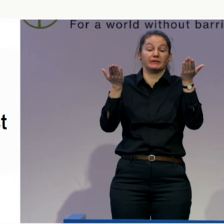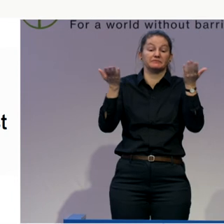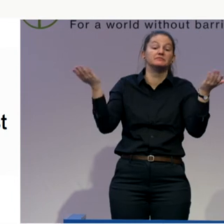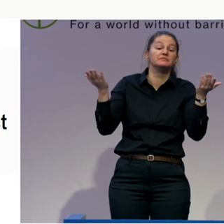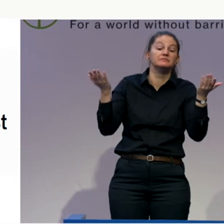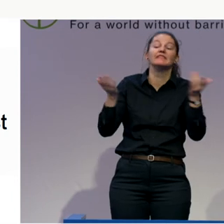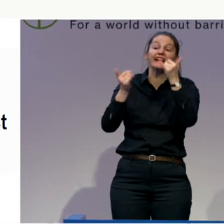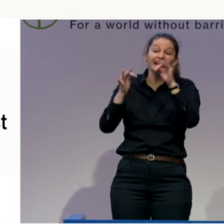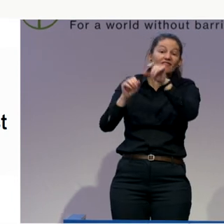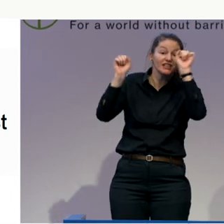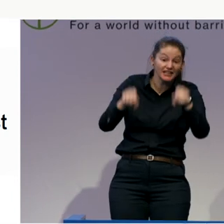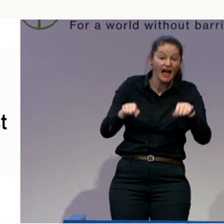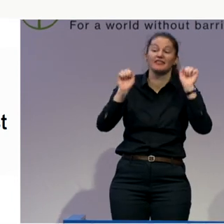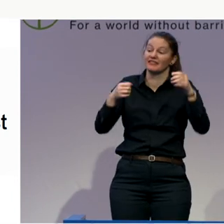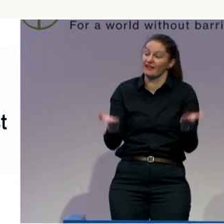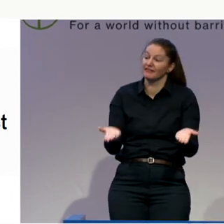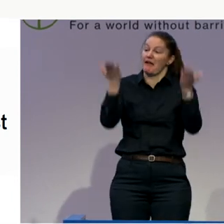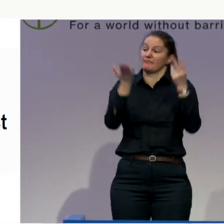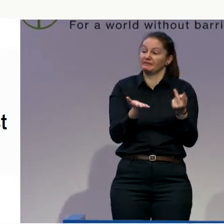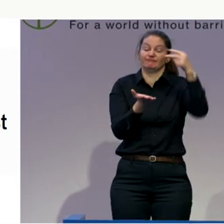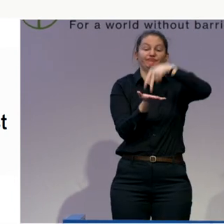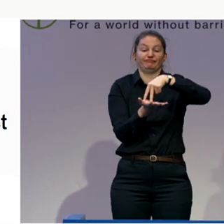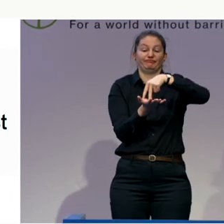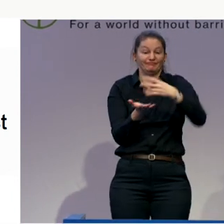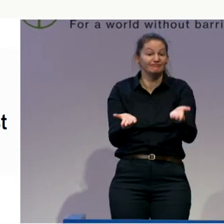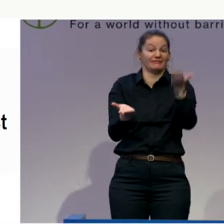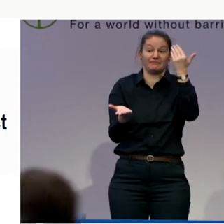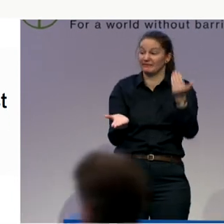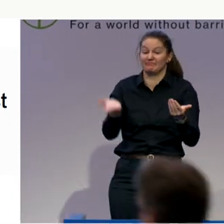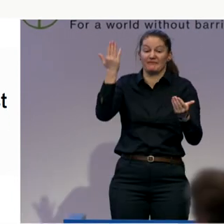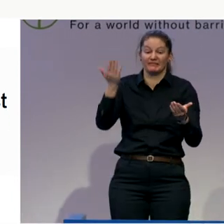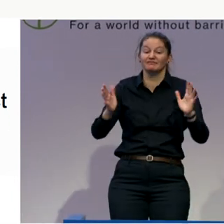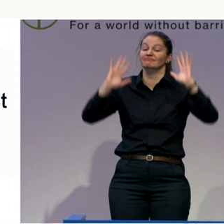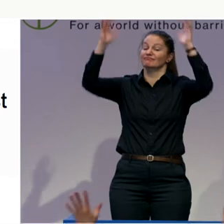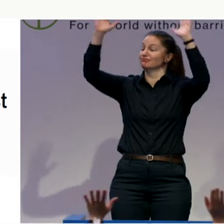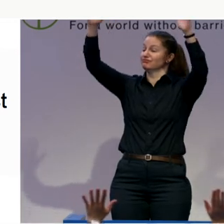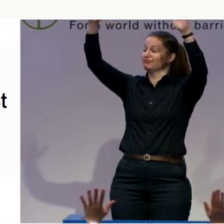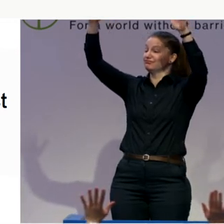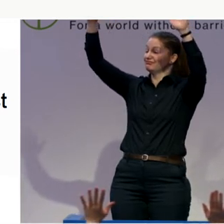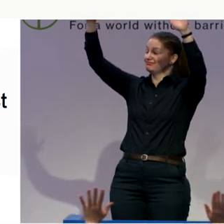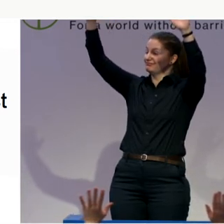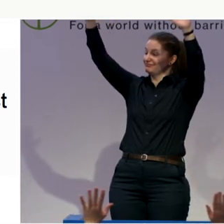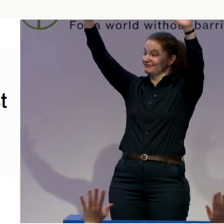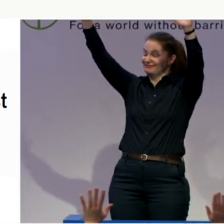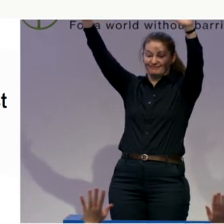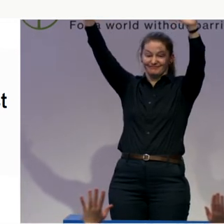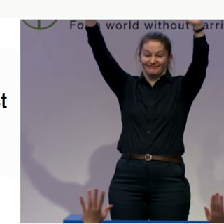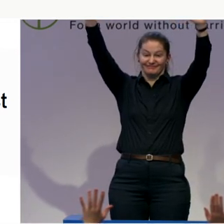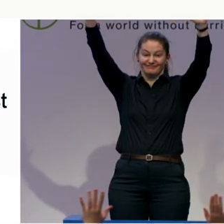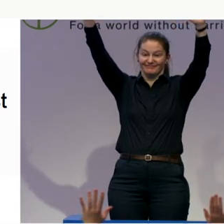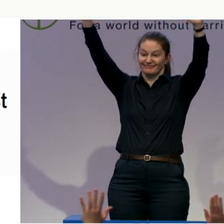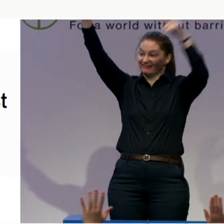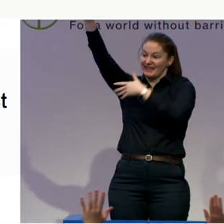course, because everybody can do this. So, do you have your hands, please? Do you have your hands?